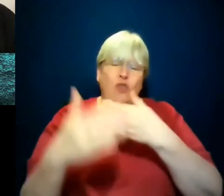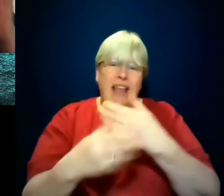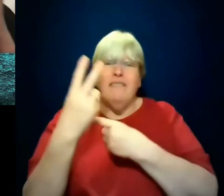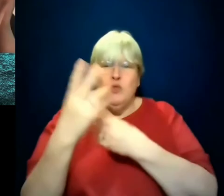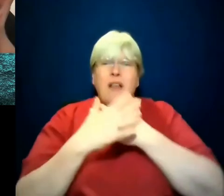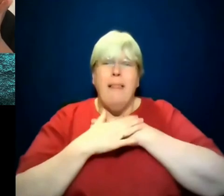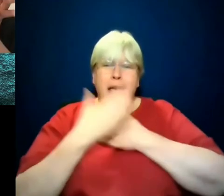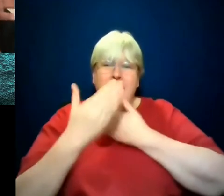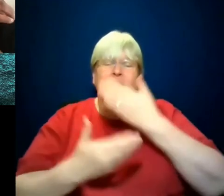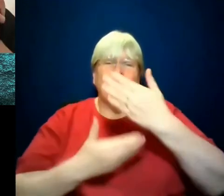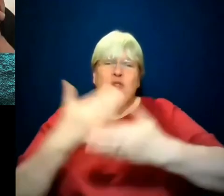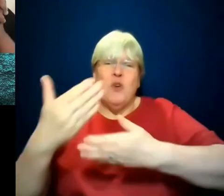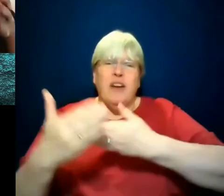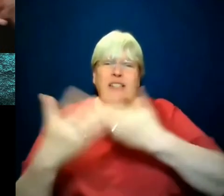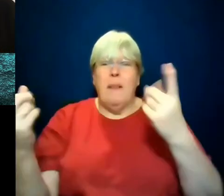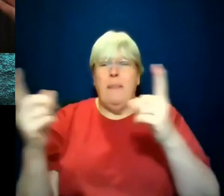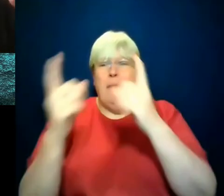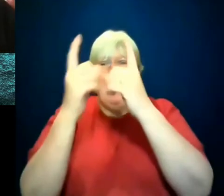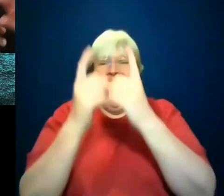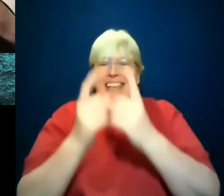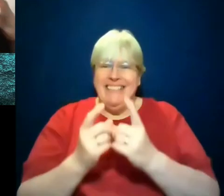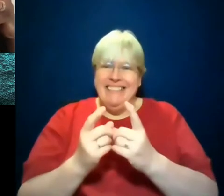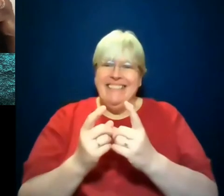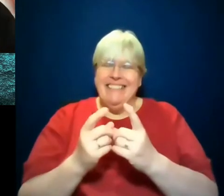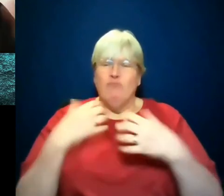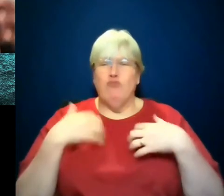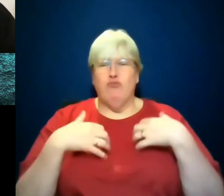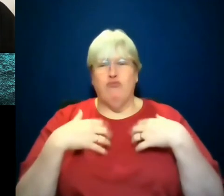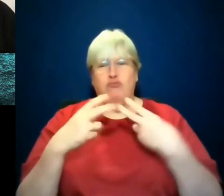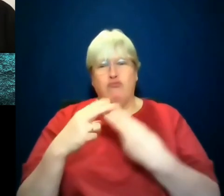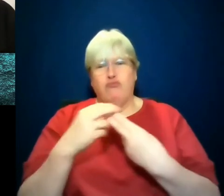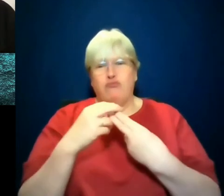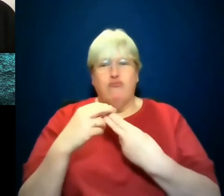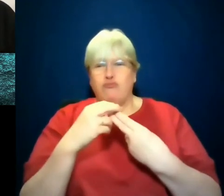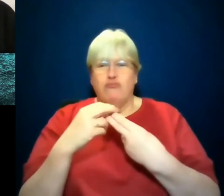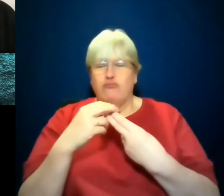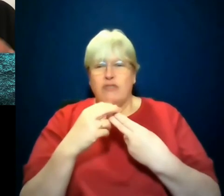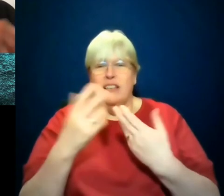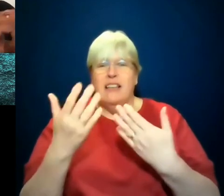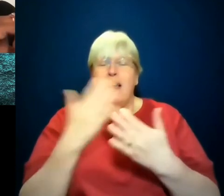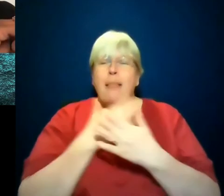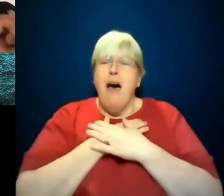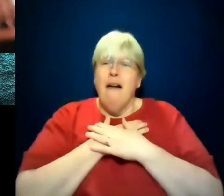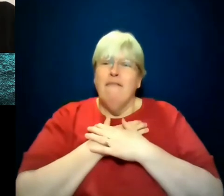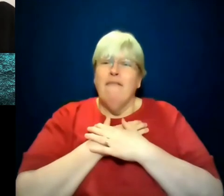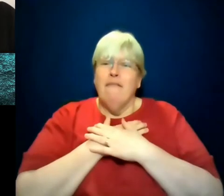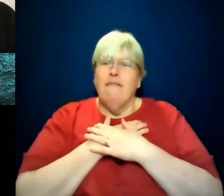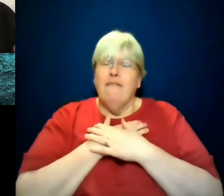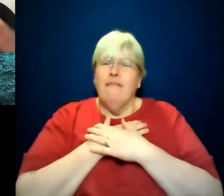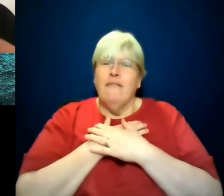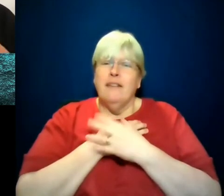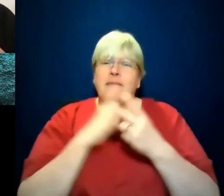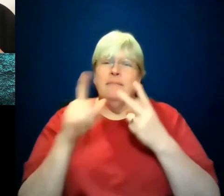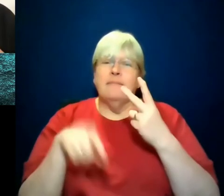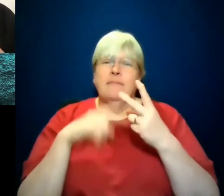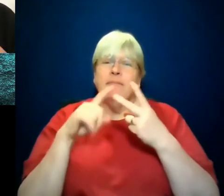it's when they met and they had this passionate kind of erotic eros kind of love. And when, by the time you get to the end